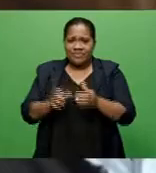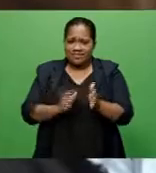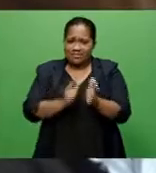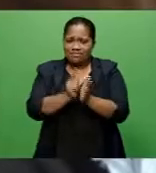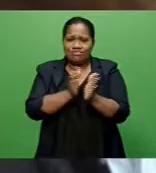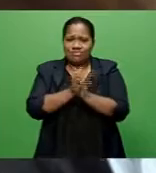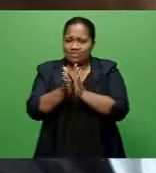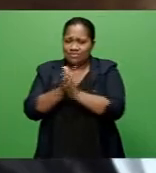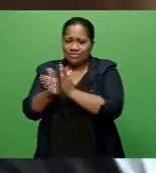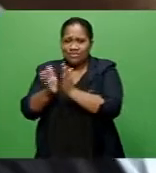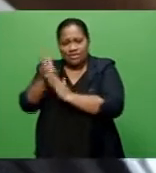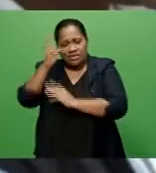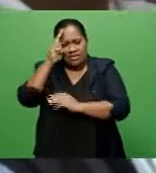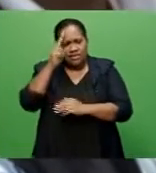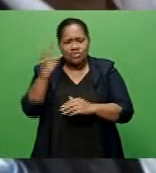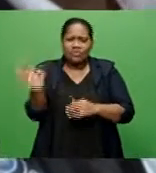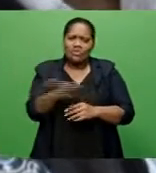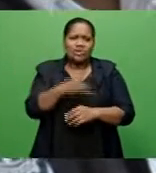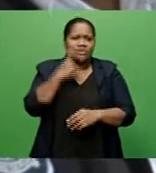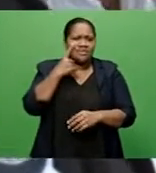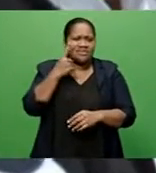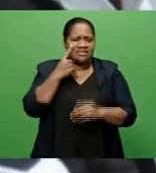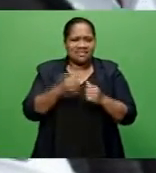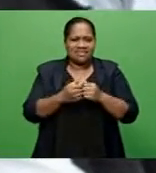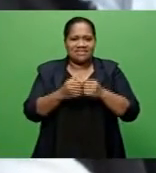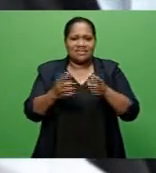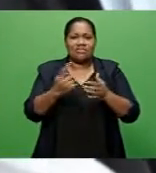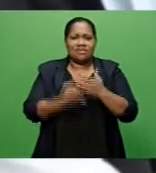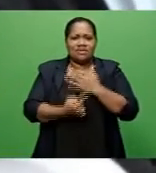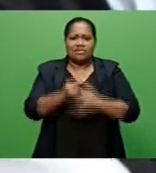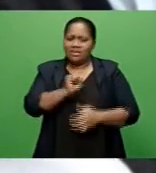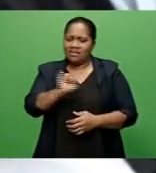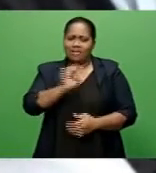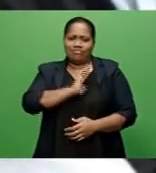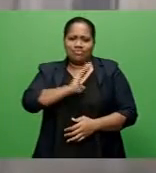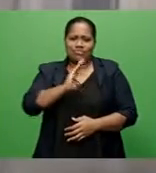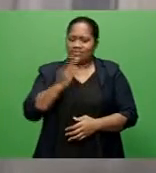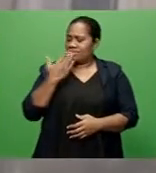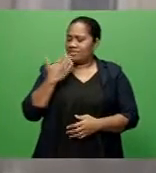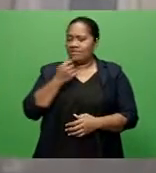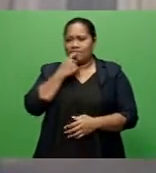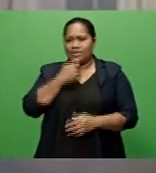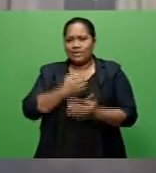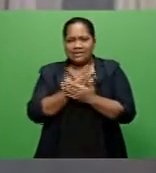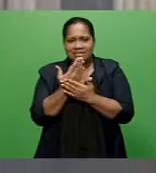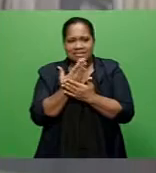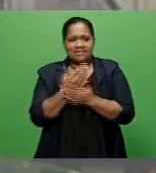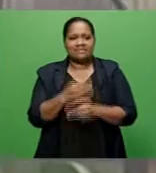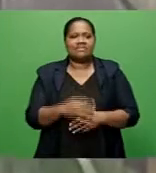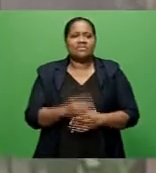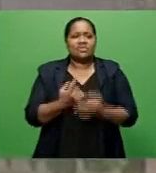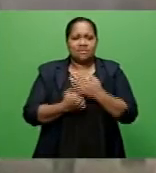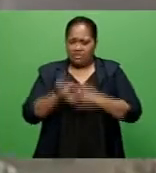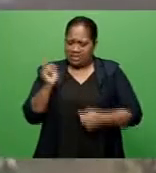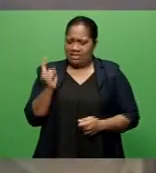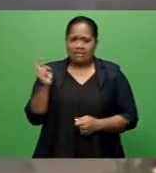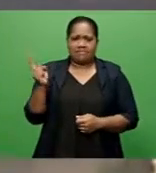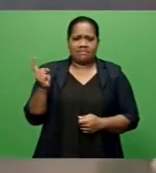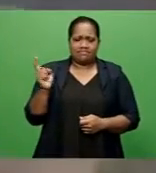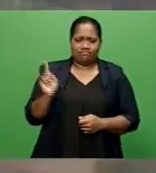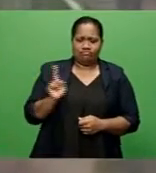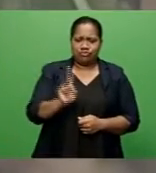We've all seen the stunning images of their bravery over the last few days as they've come to the rescue of Fijians